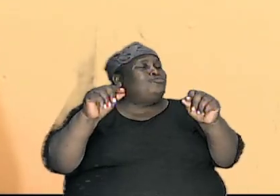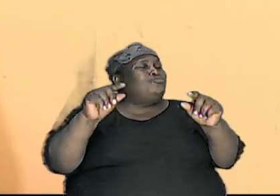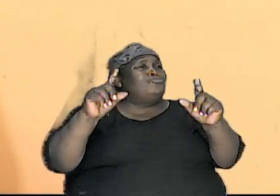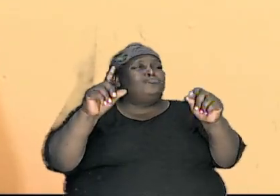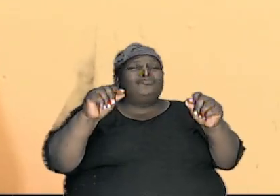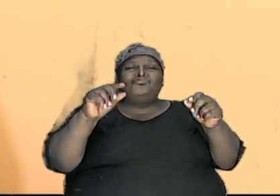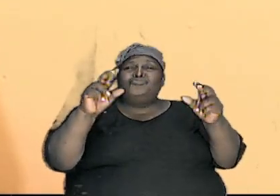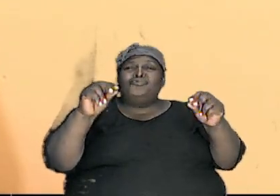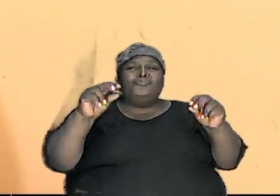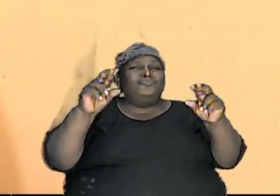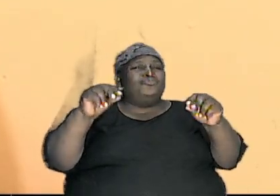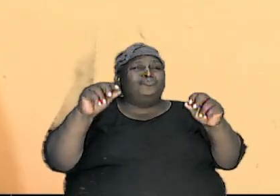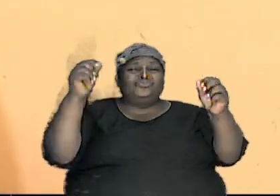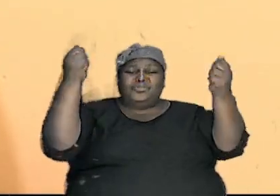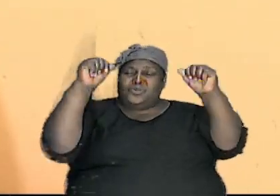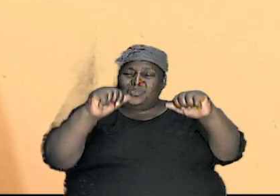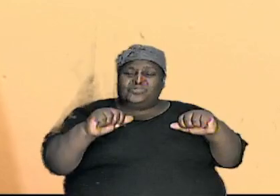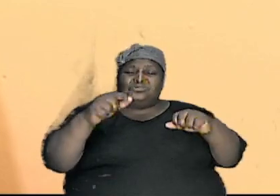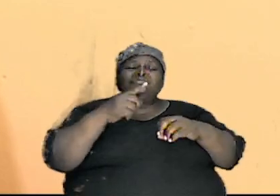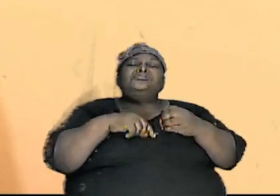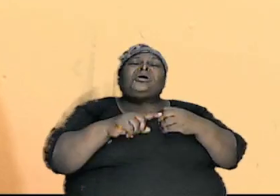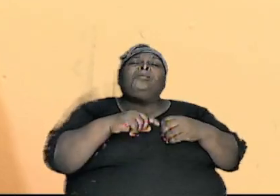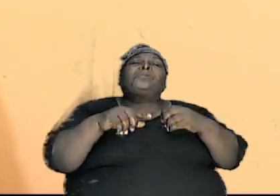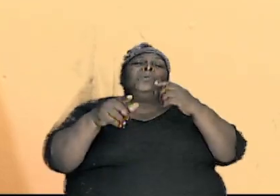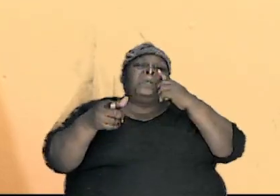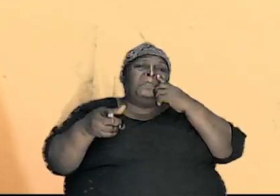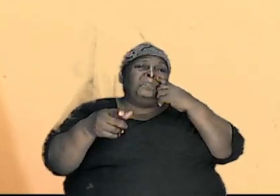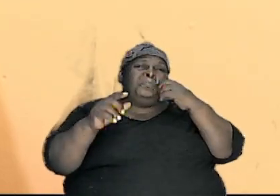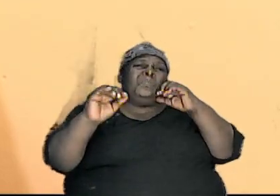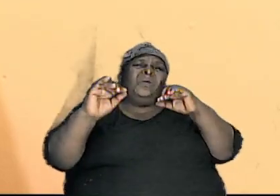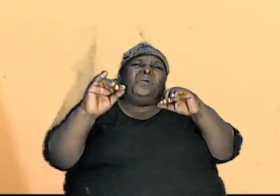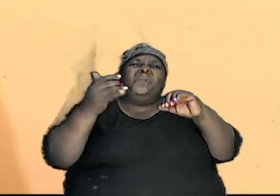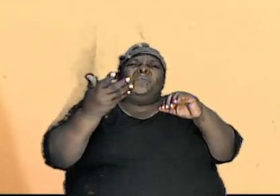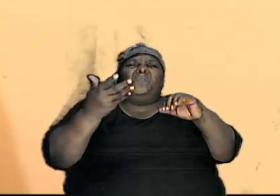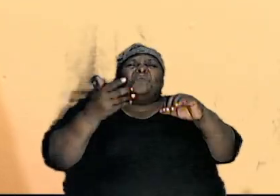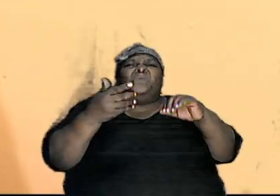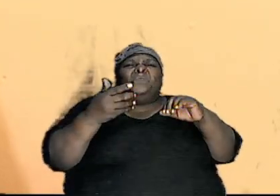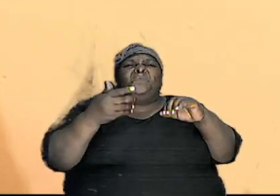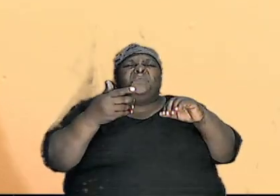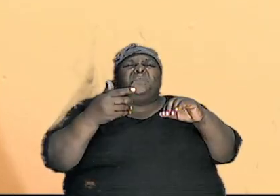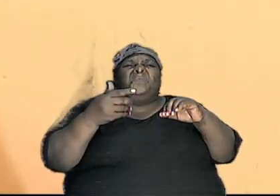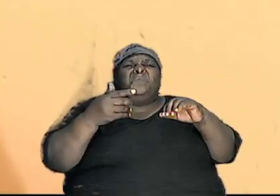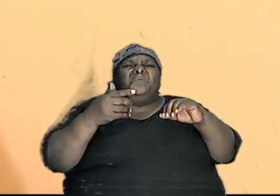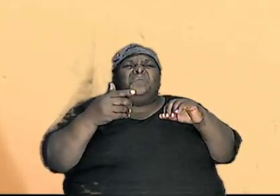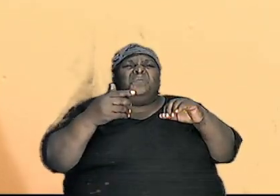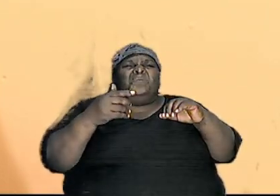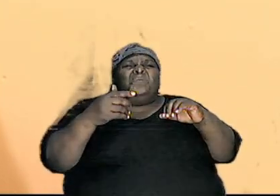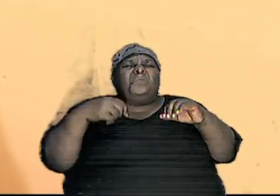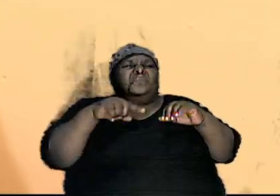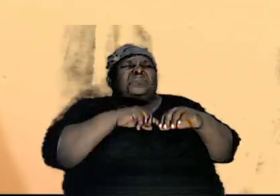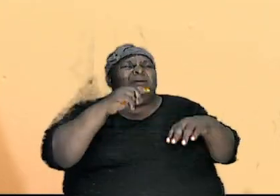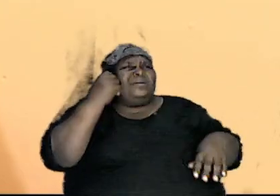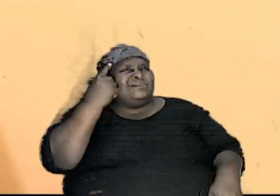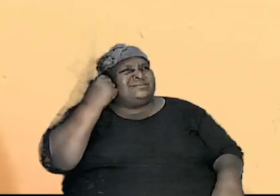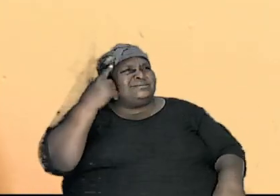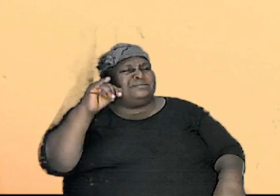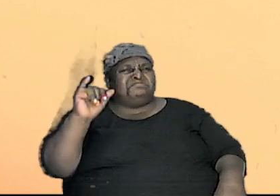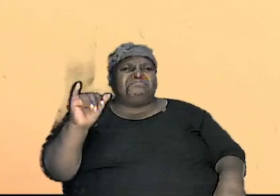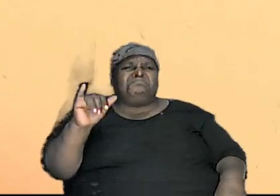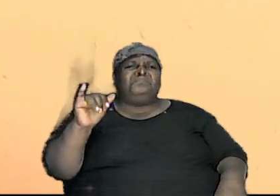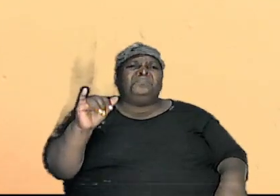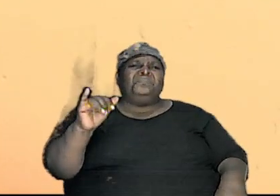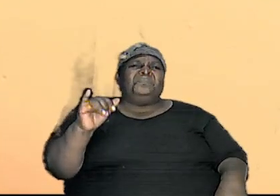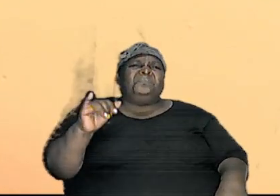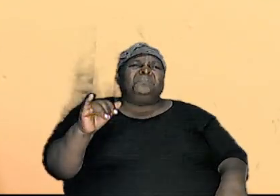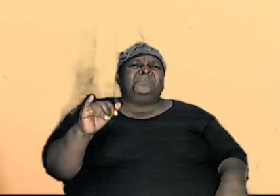that how do we account for that and as we are about